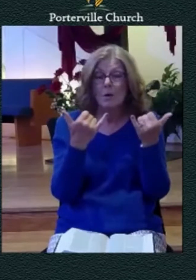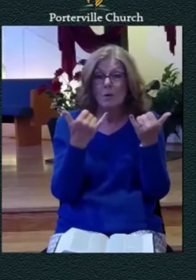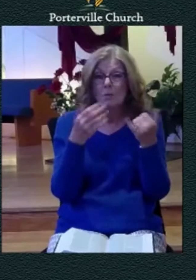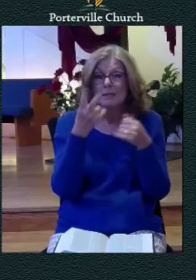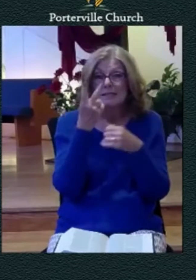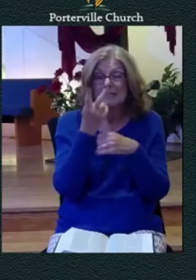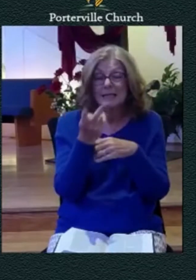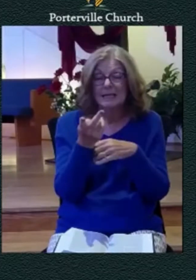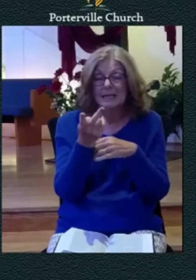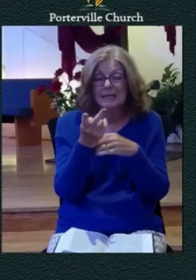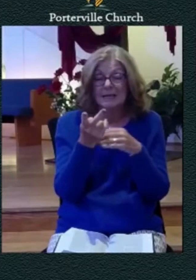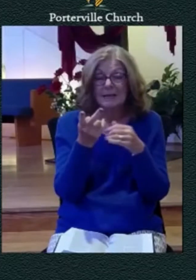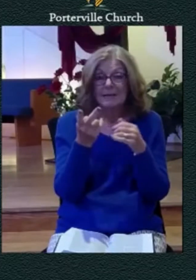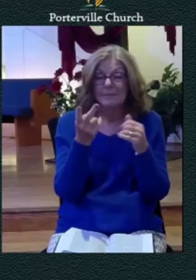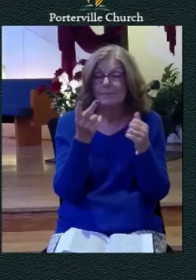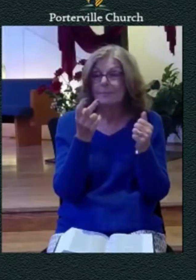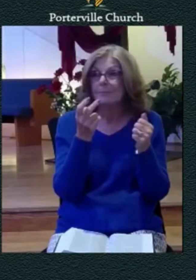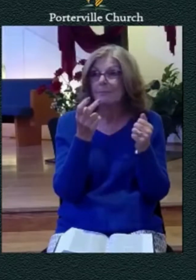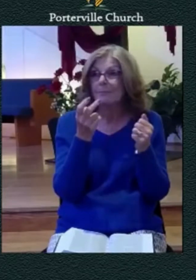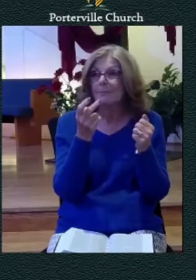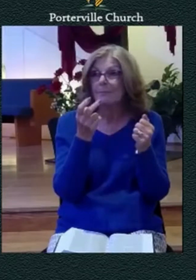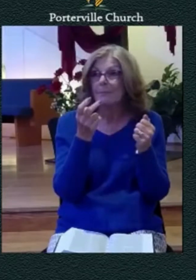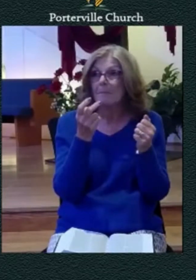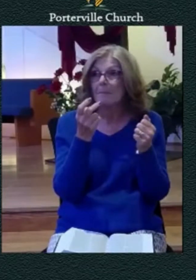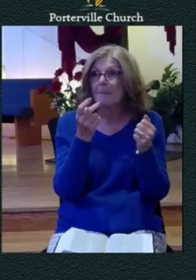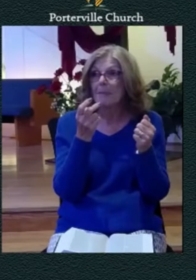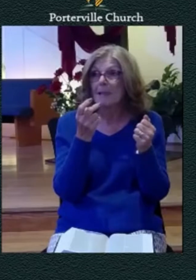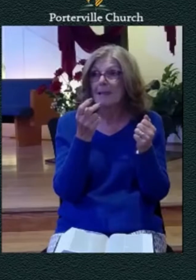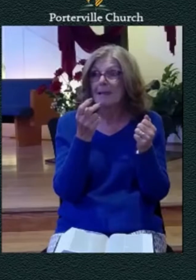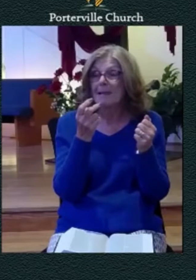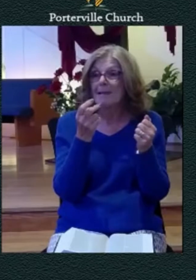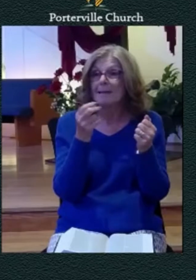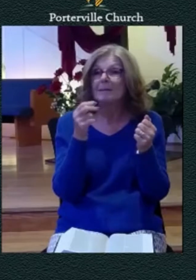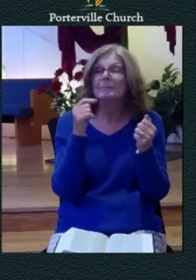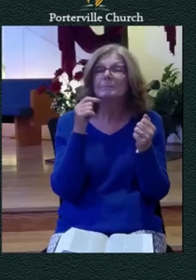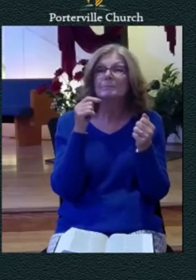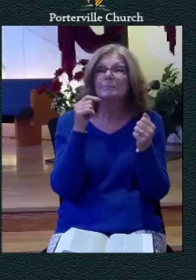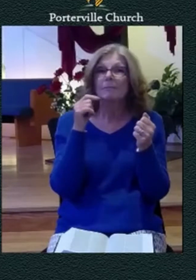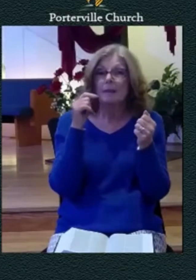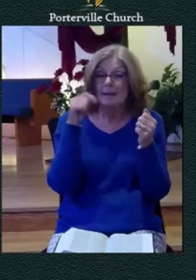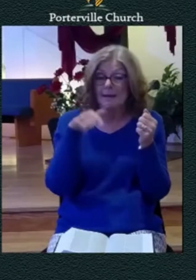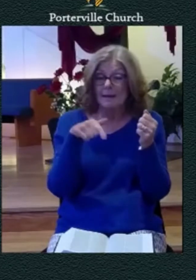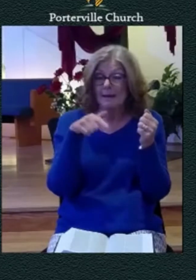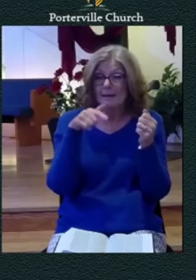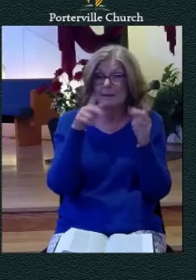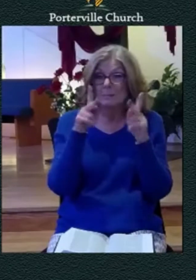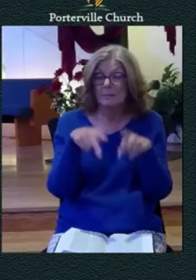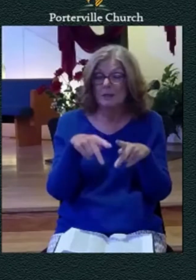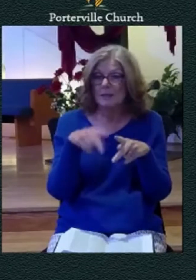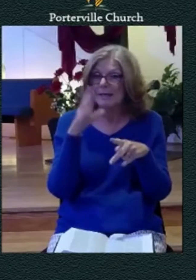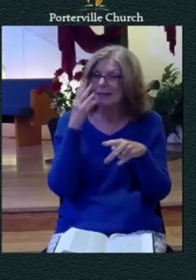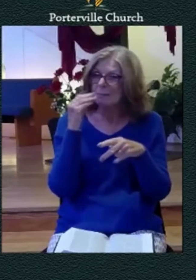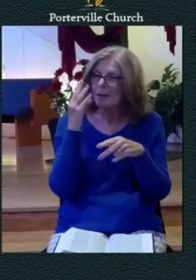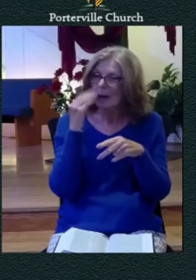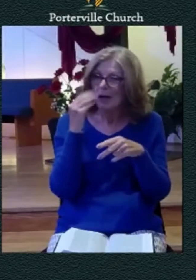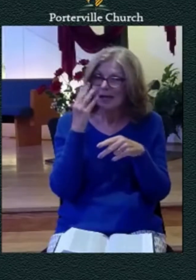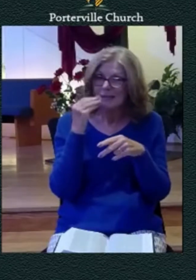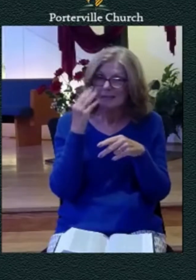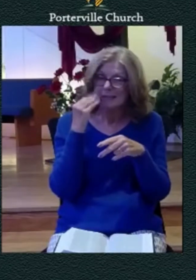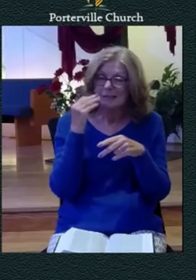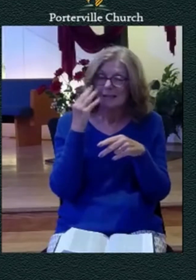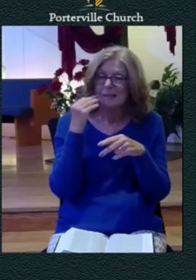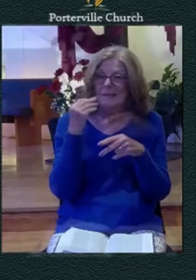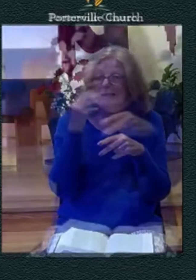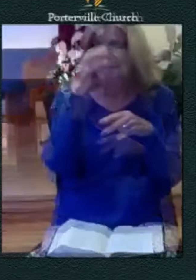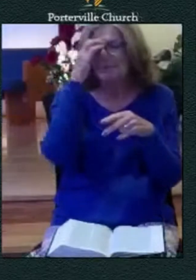then faces and experiences at one point in his in his uh